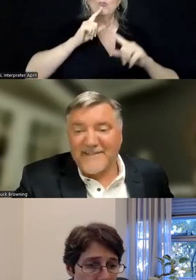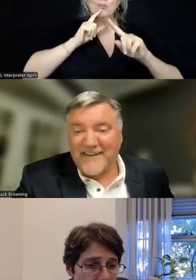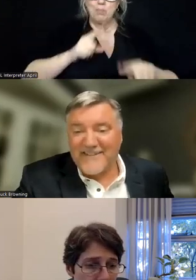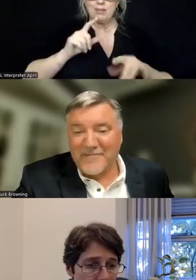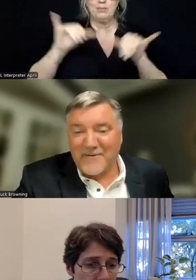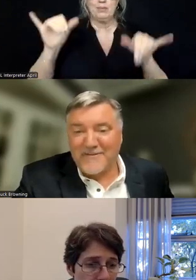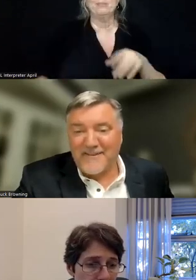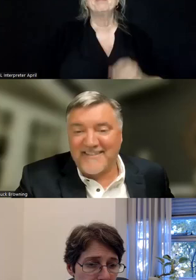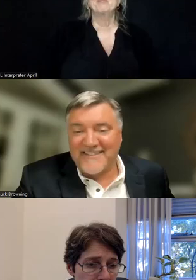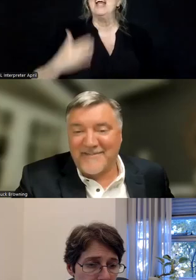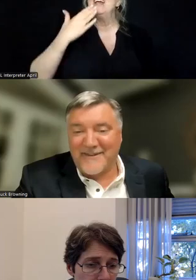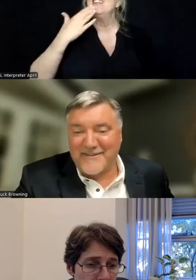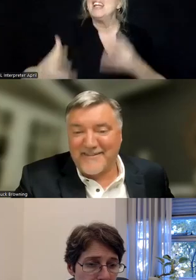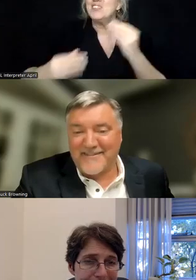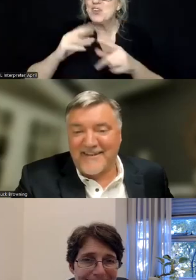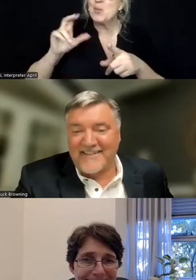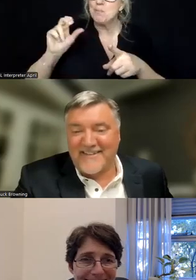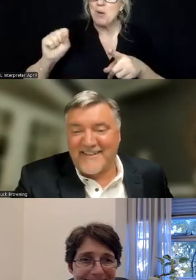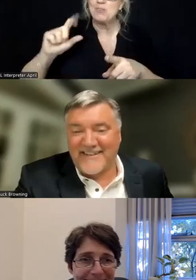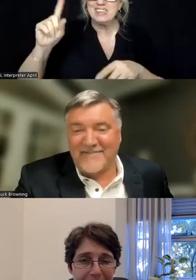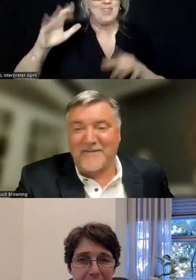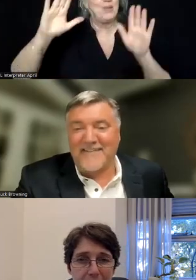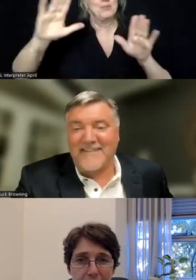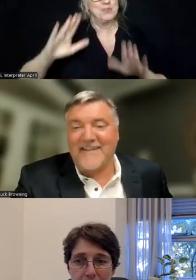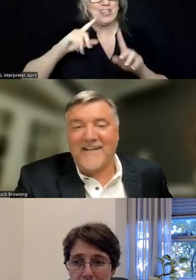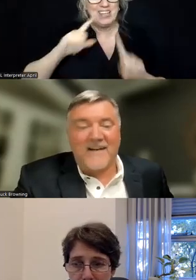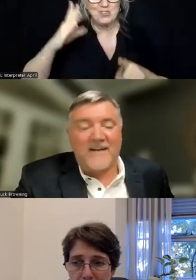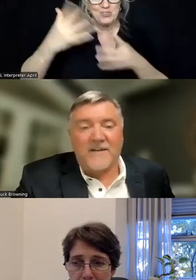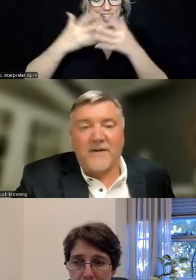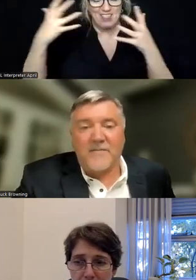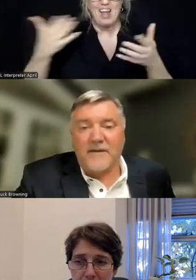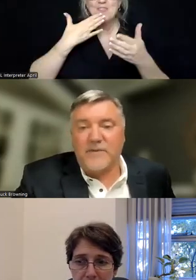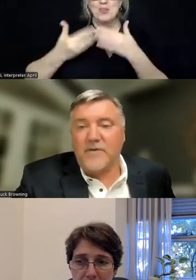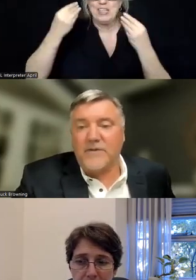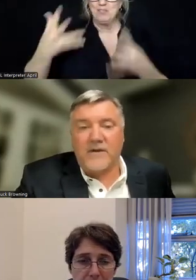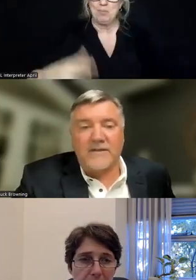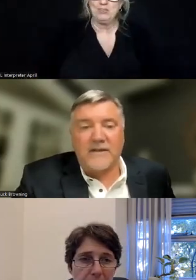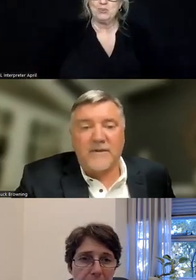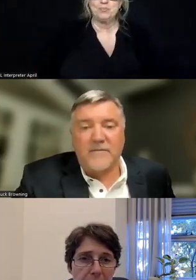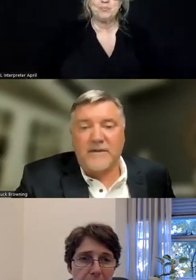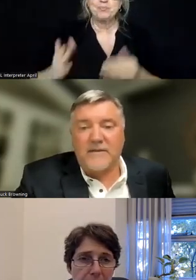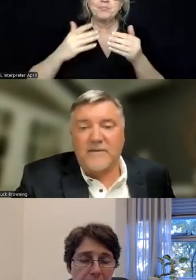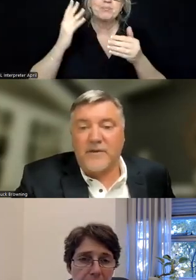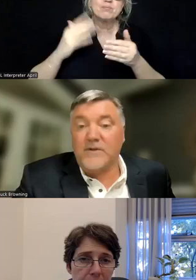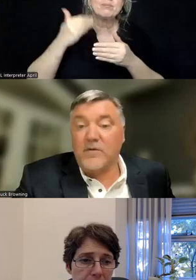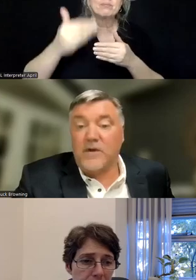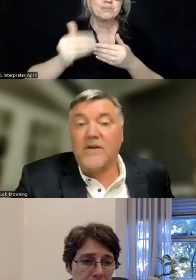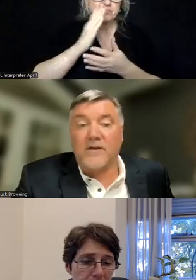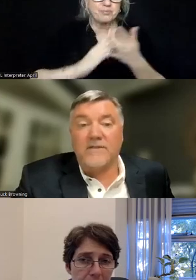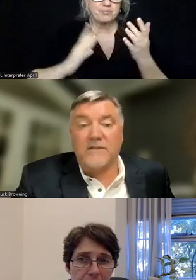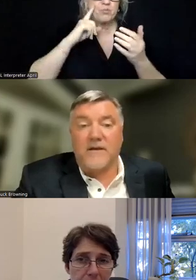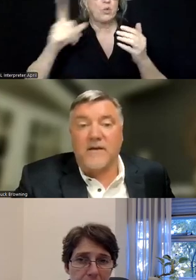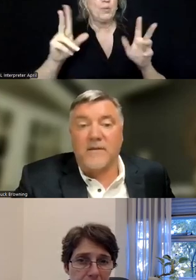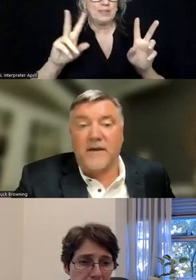Thanks for answering the bonus question, Jennifer. That was a great answer and a lot of good information. You know, as we go into our next segment, there was